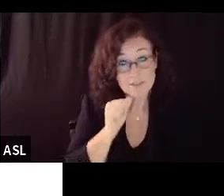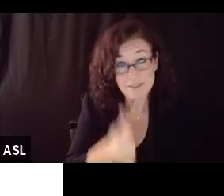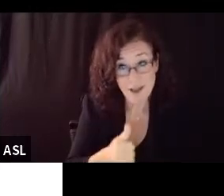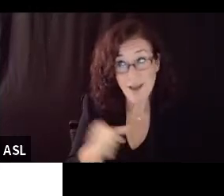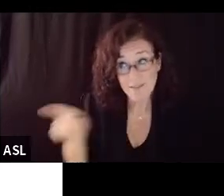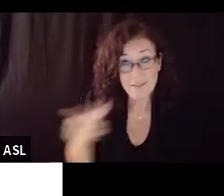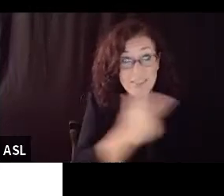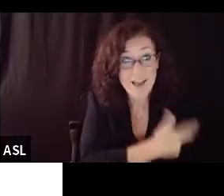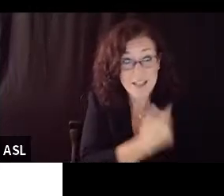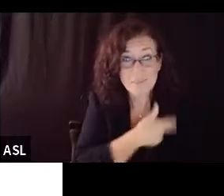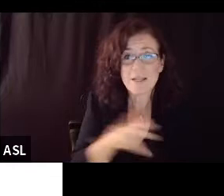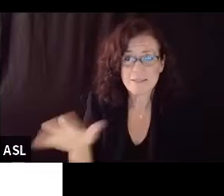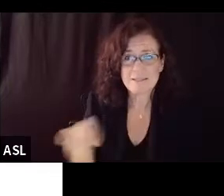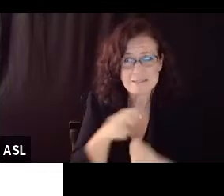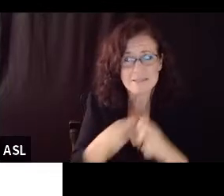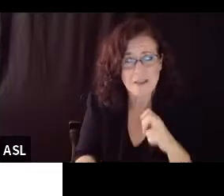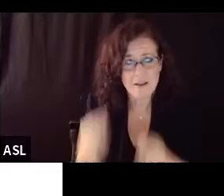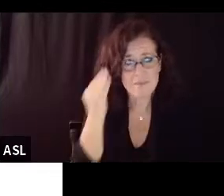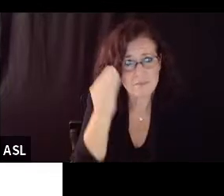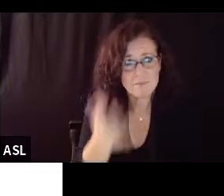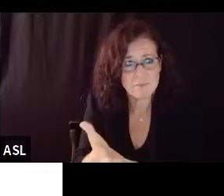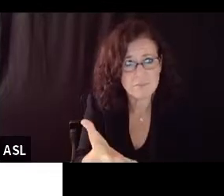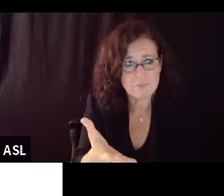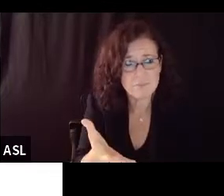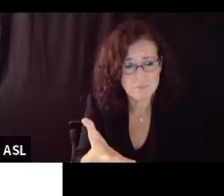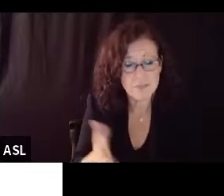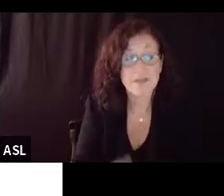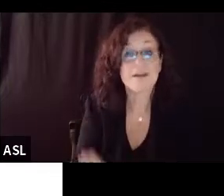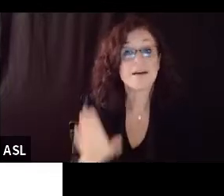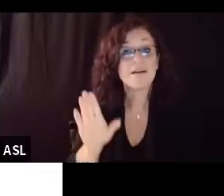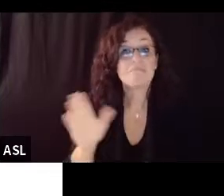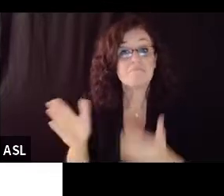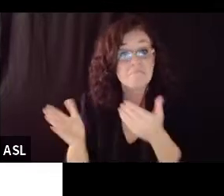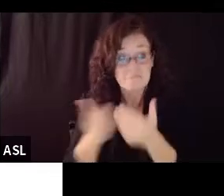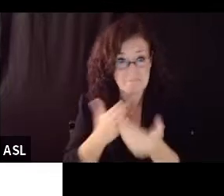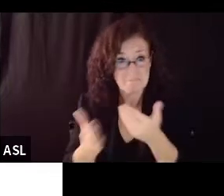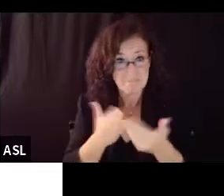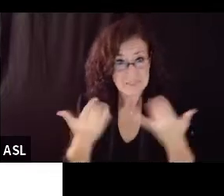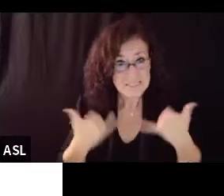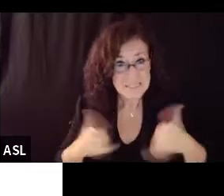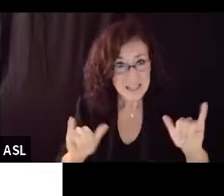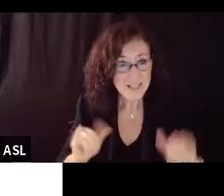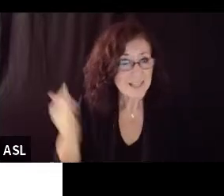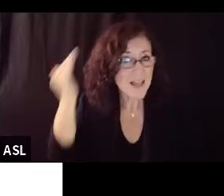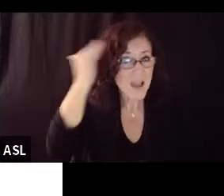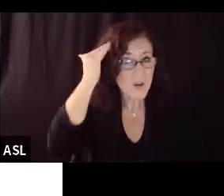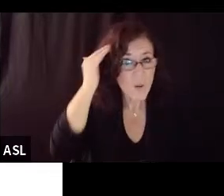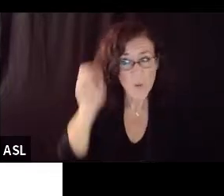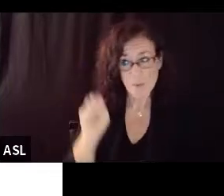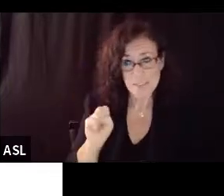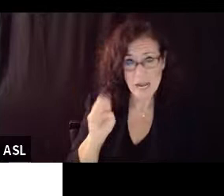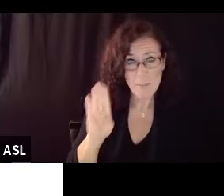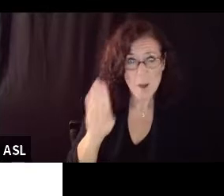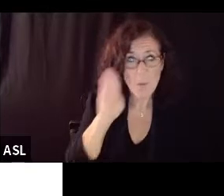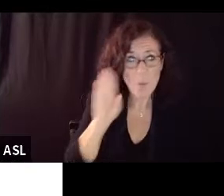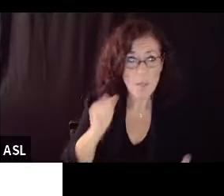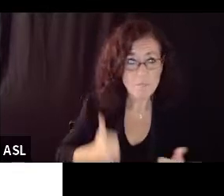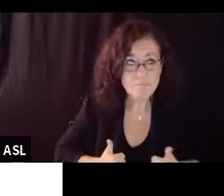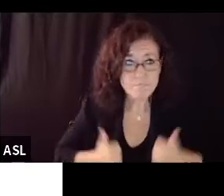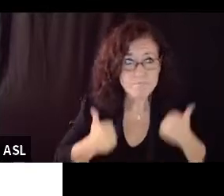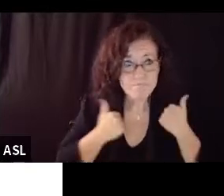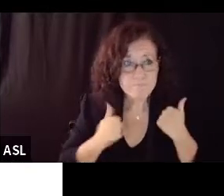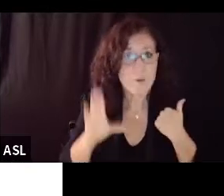despite all that I am confident that our community is going to get a handle on this over the coming weeks and I'm